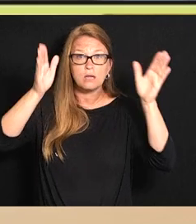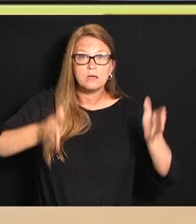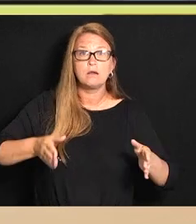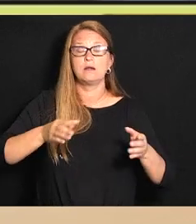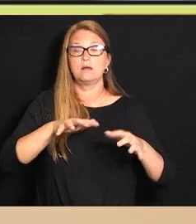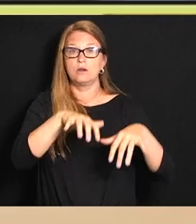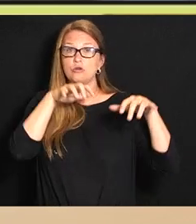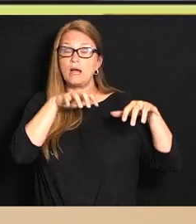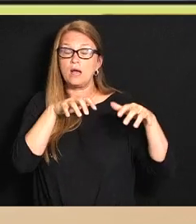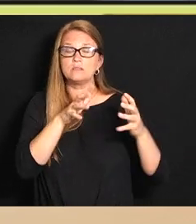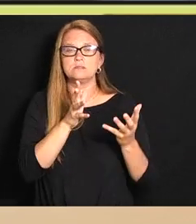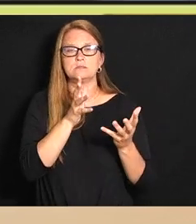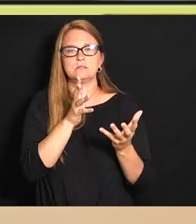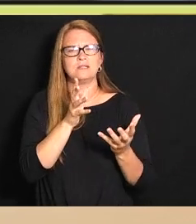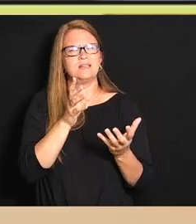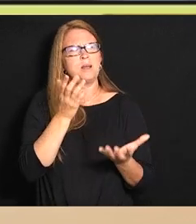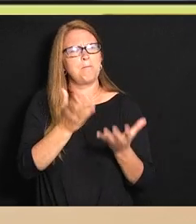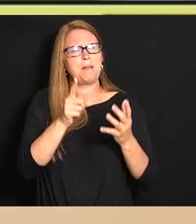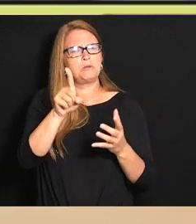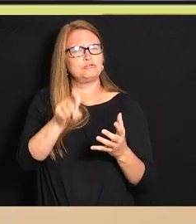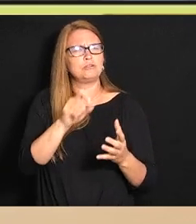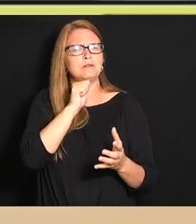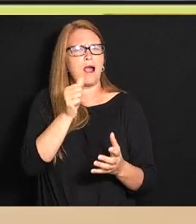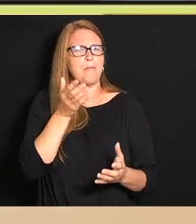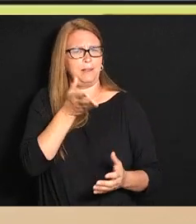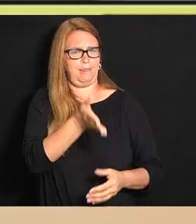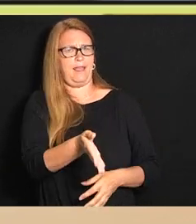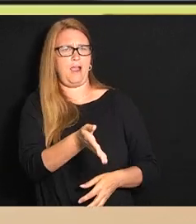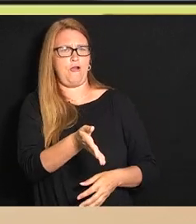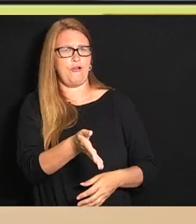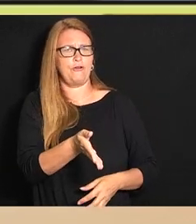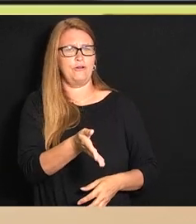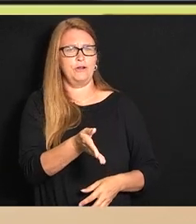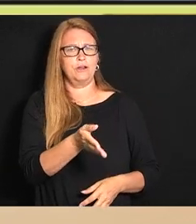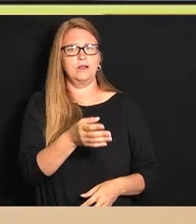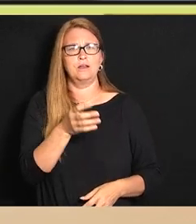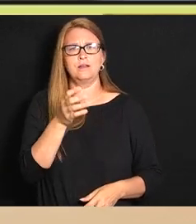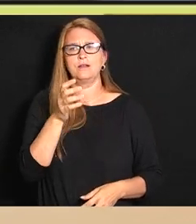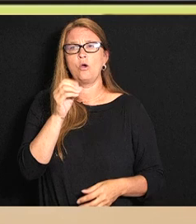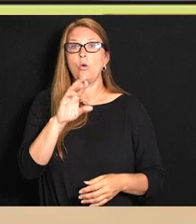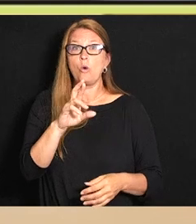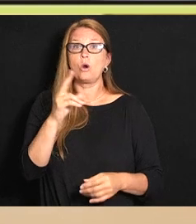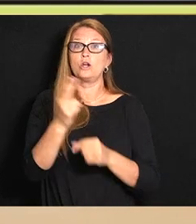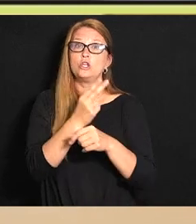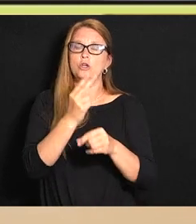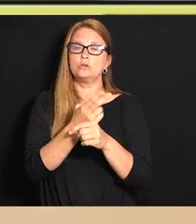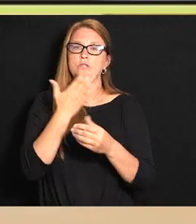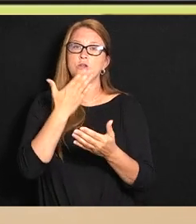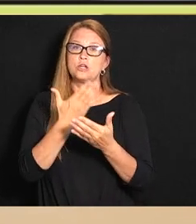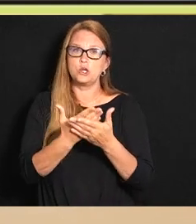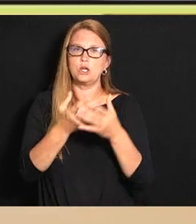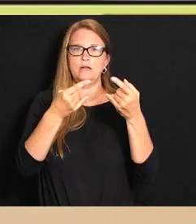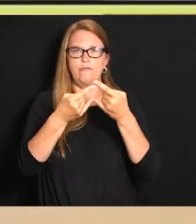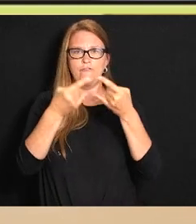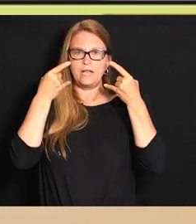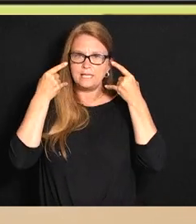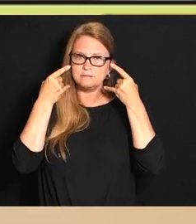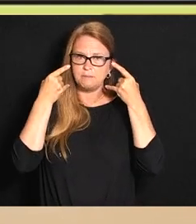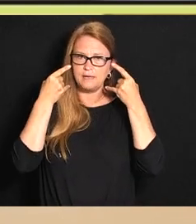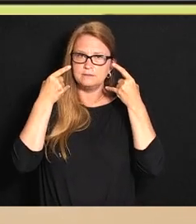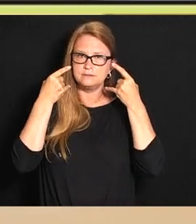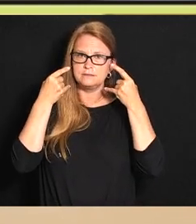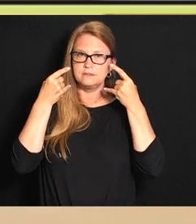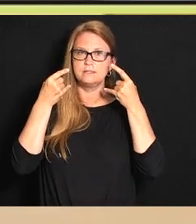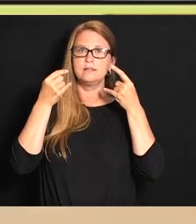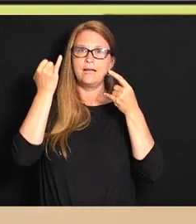not being in those environments right now or wearing a high quality face mask if you're going to do that. As we